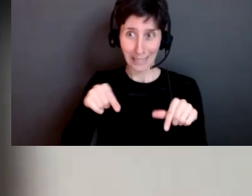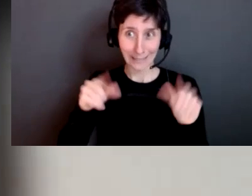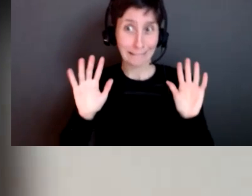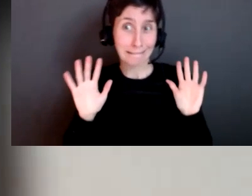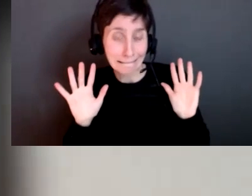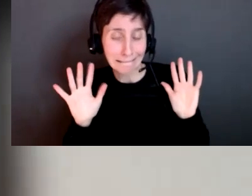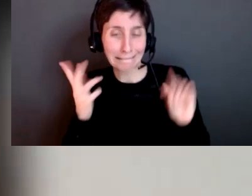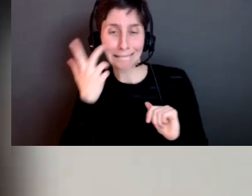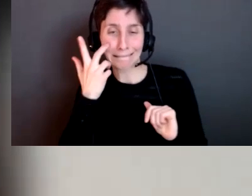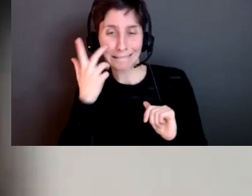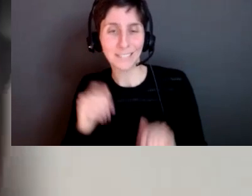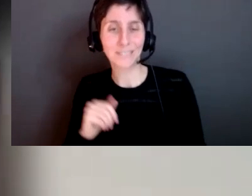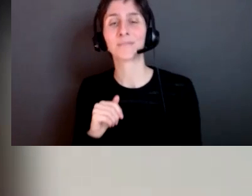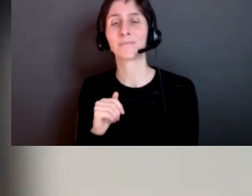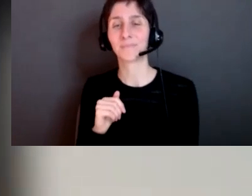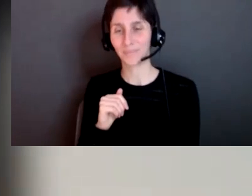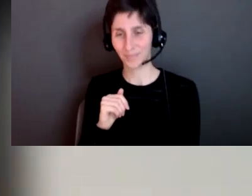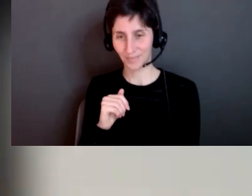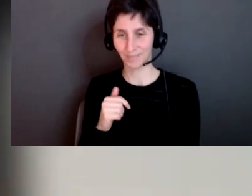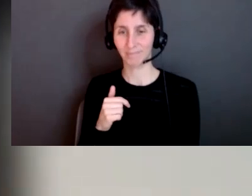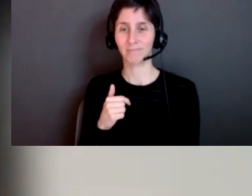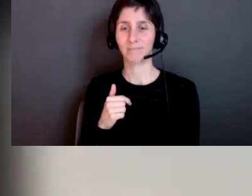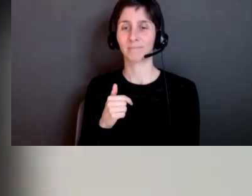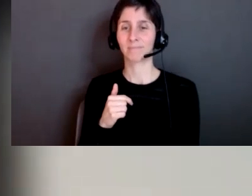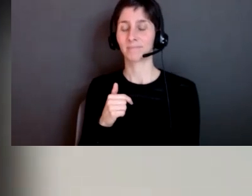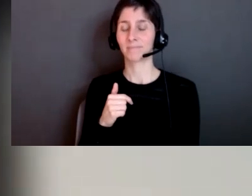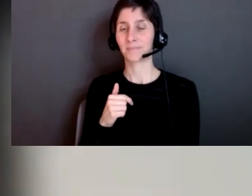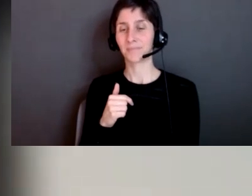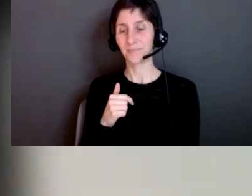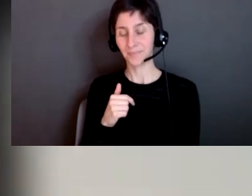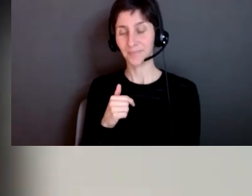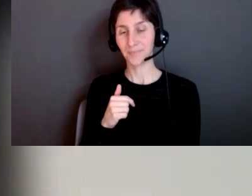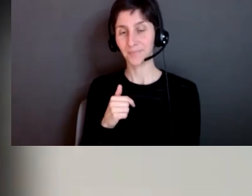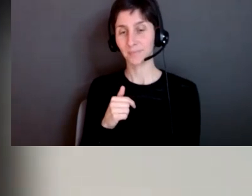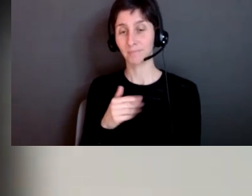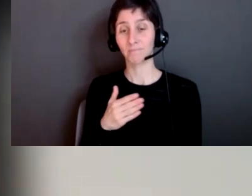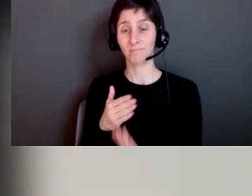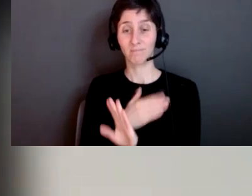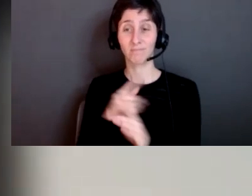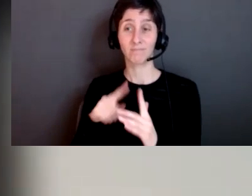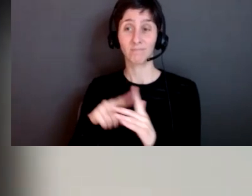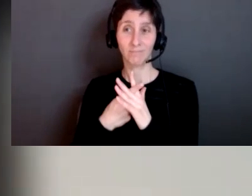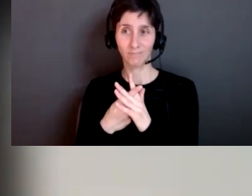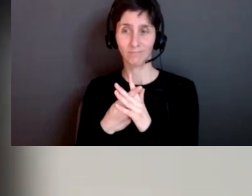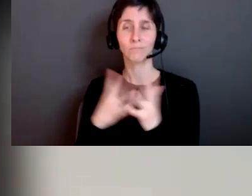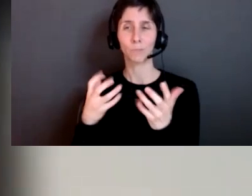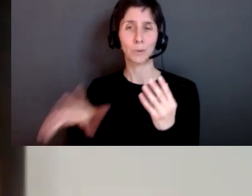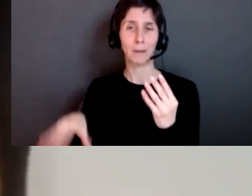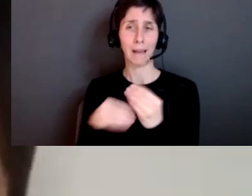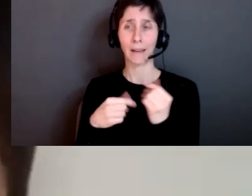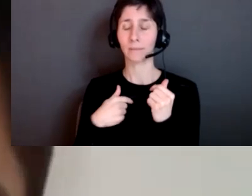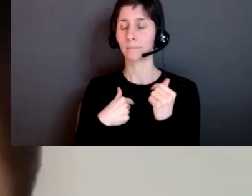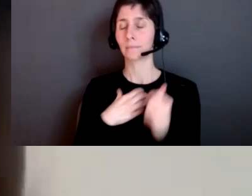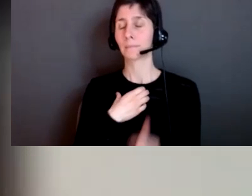um well i do want to say before i begin that even though i am very